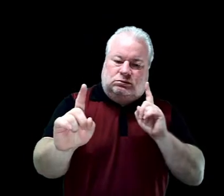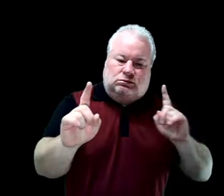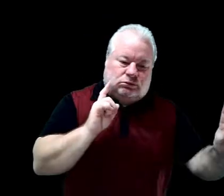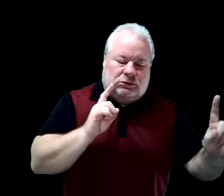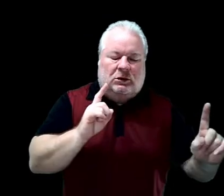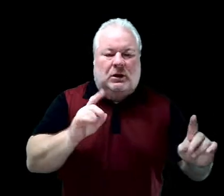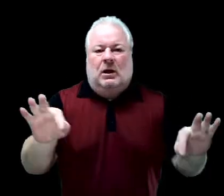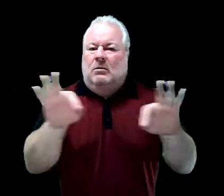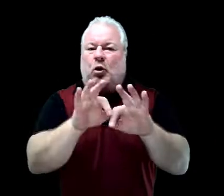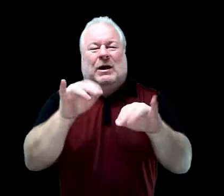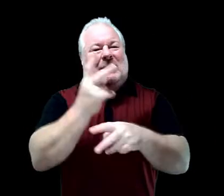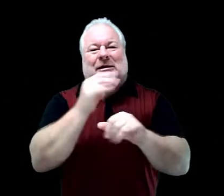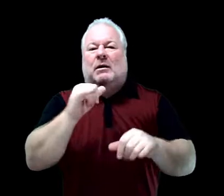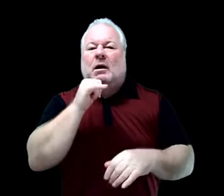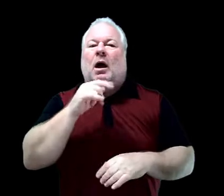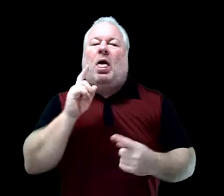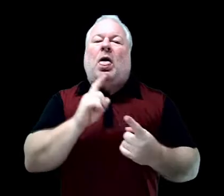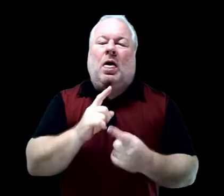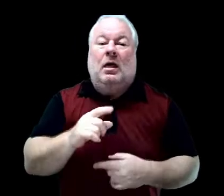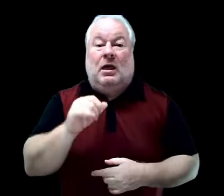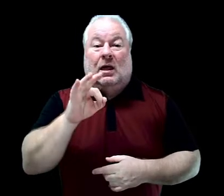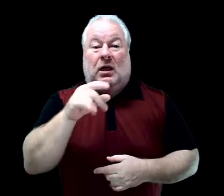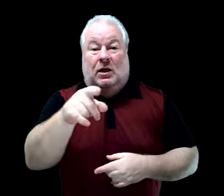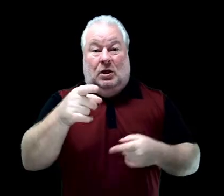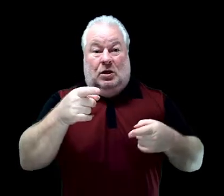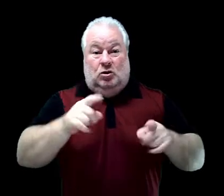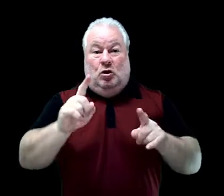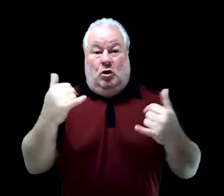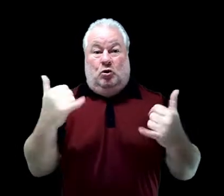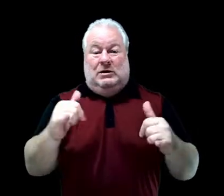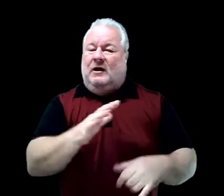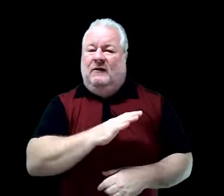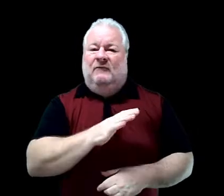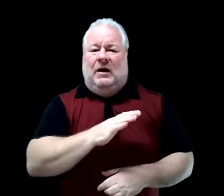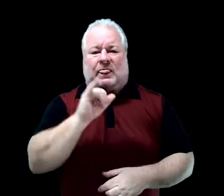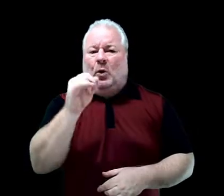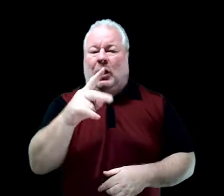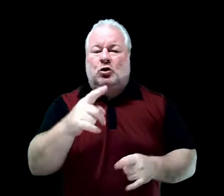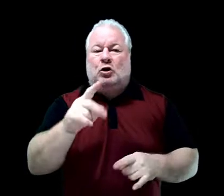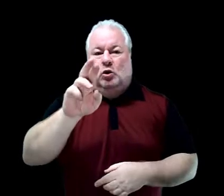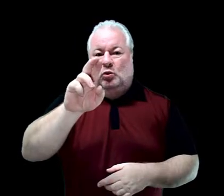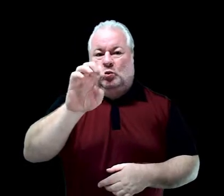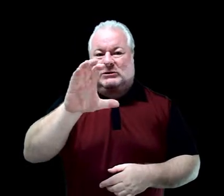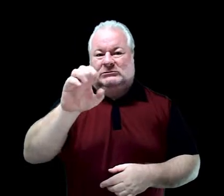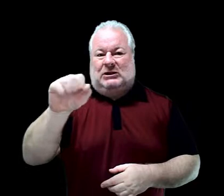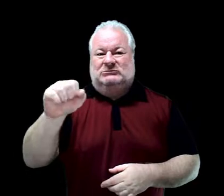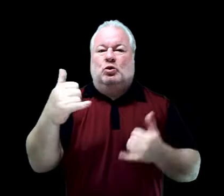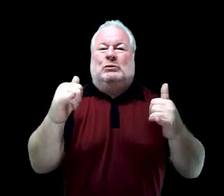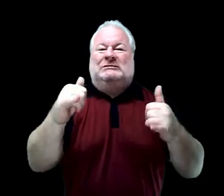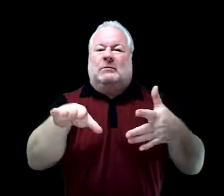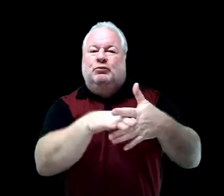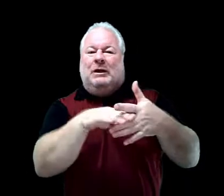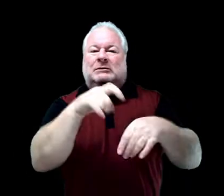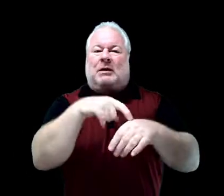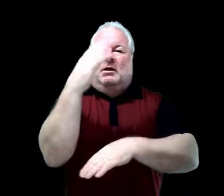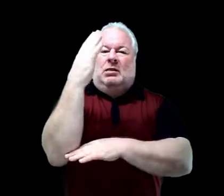and you are choosing to not wear your mask during recess, that is still okay. But